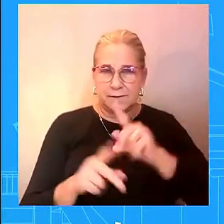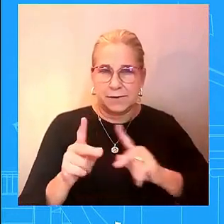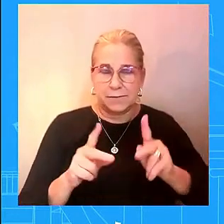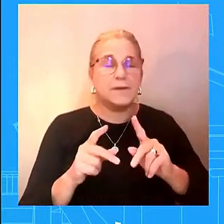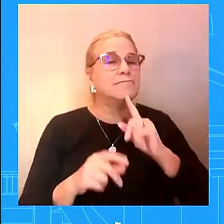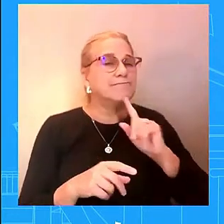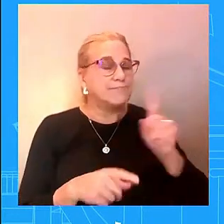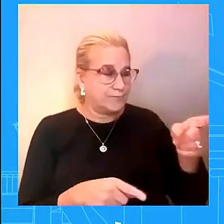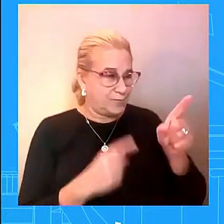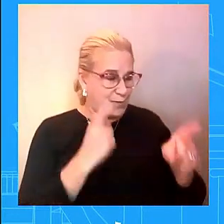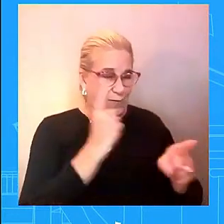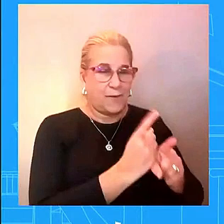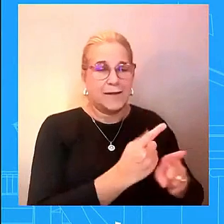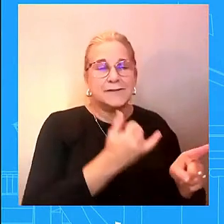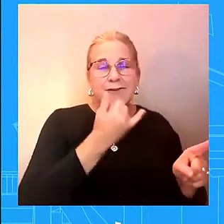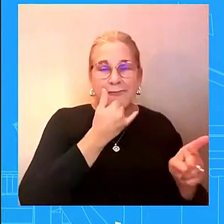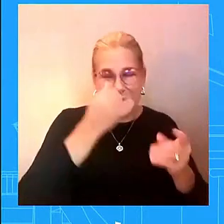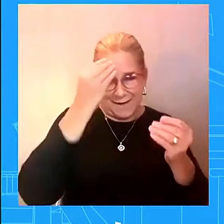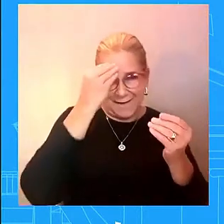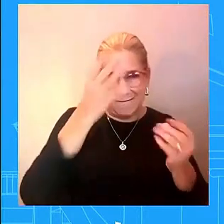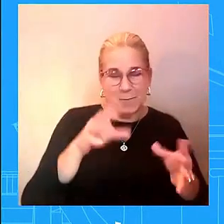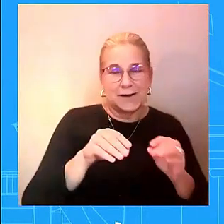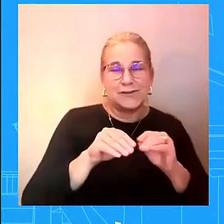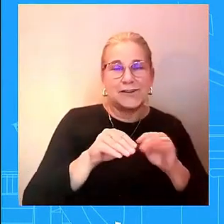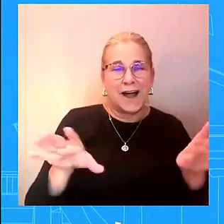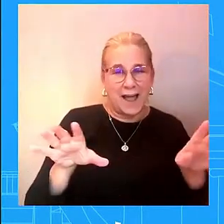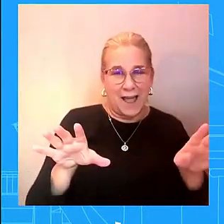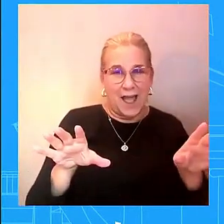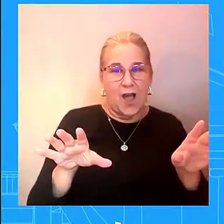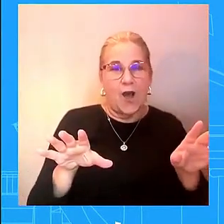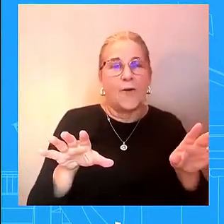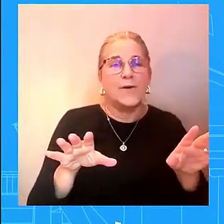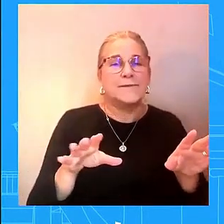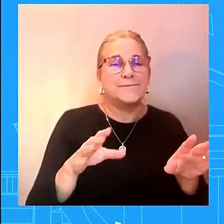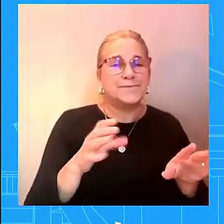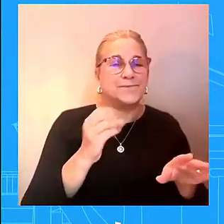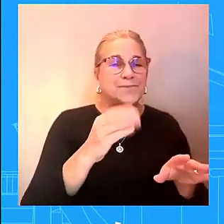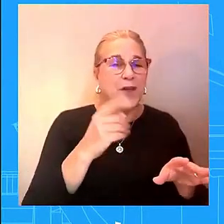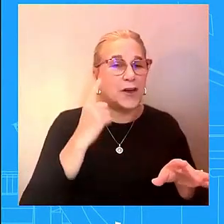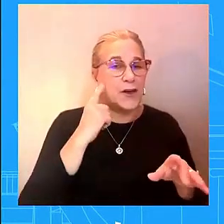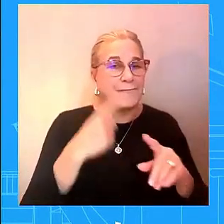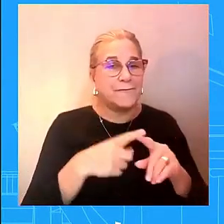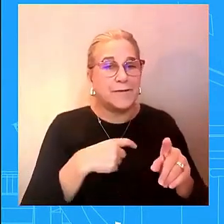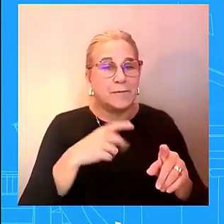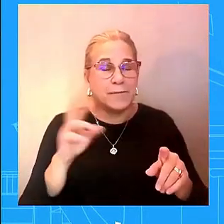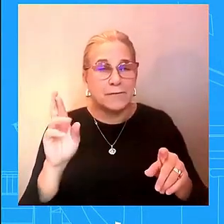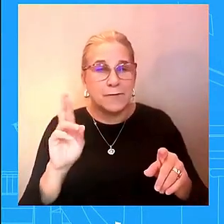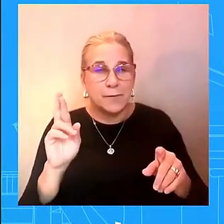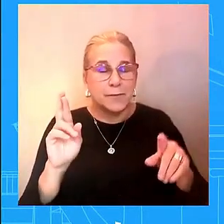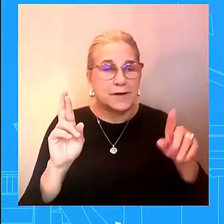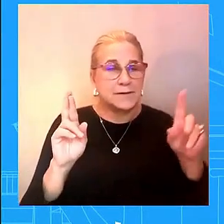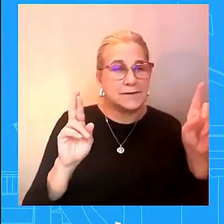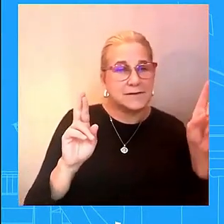it's not just from us you've heard from republicans and democrats right uh in north carolina who have said who have who have made it very clear